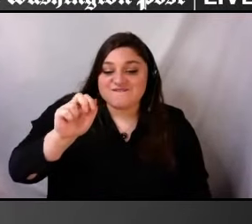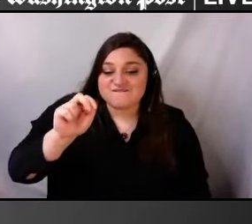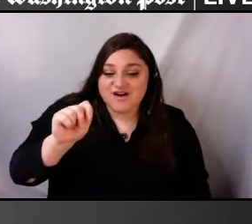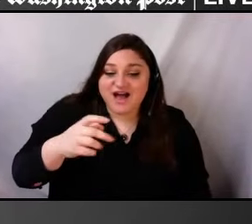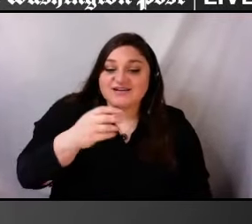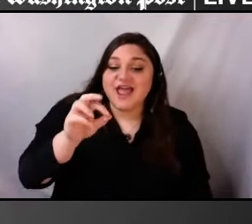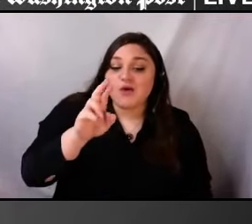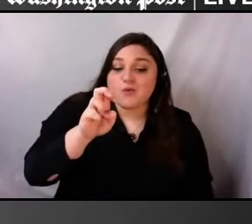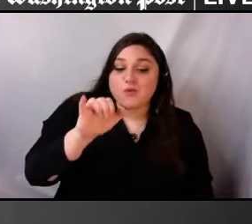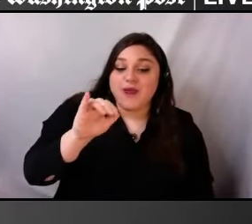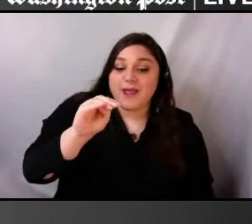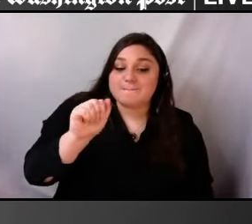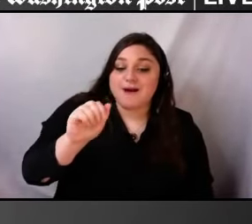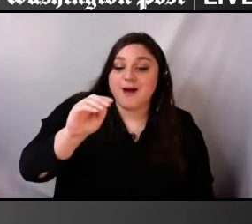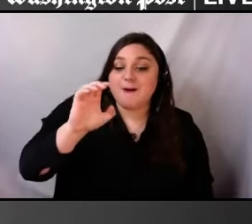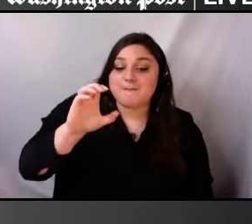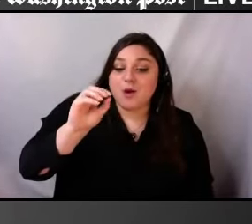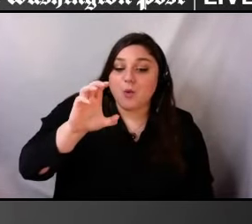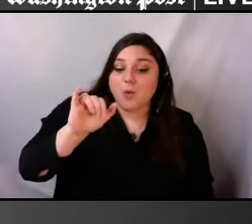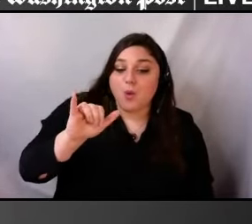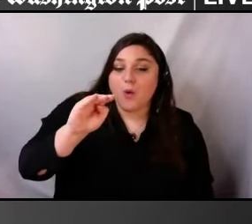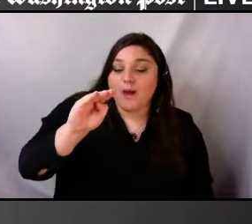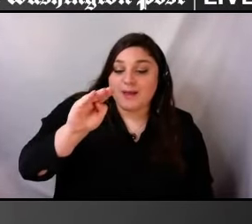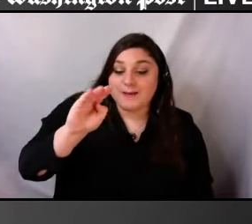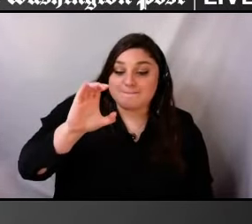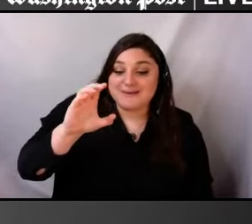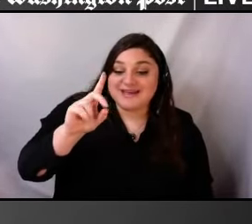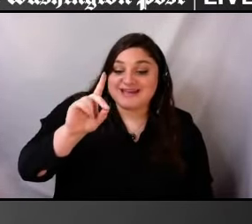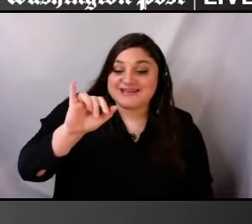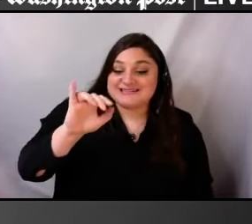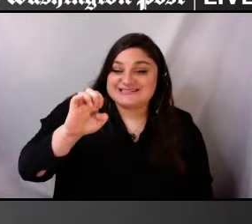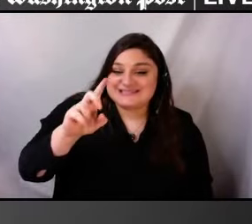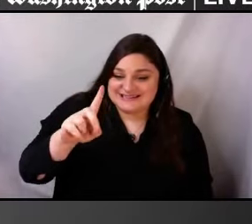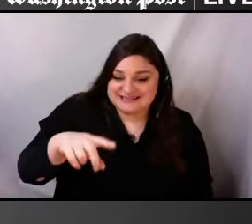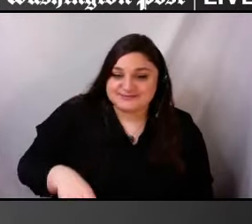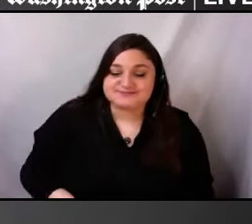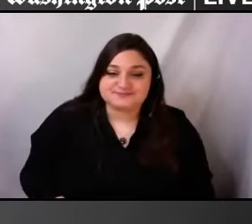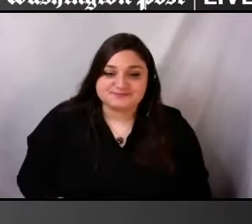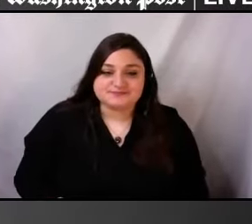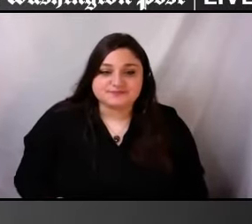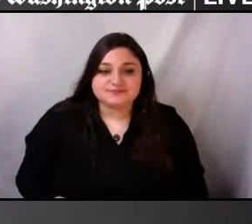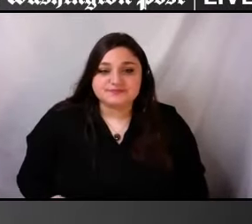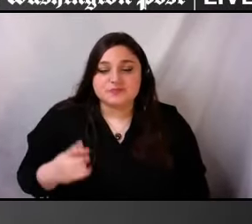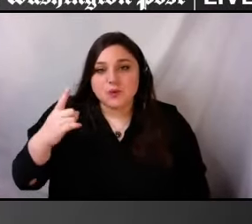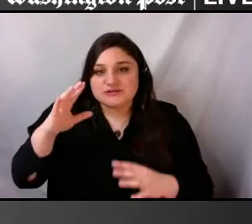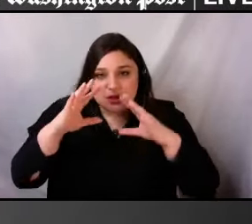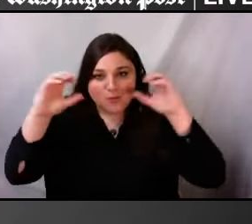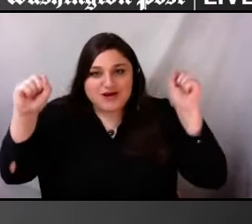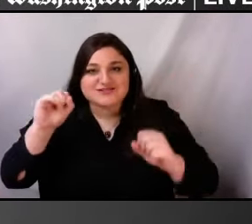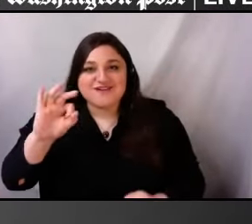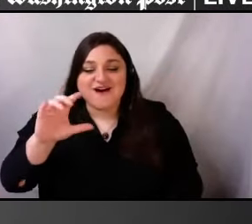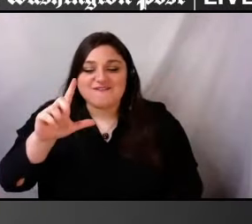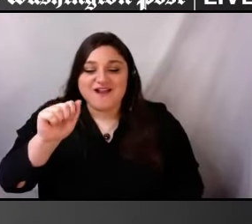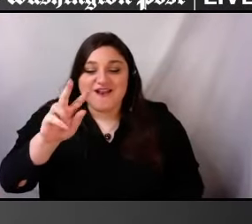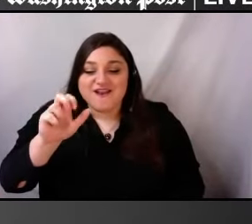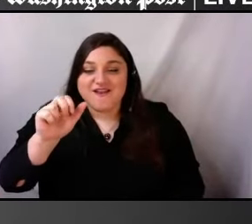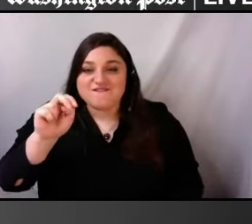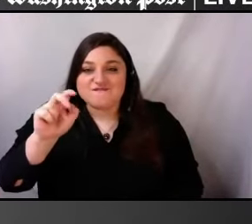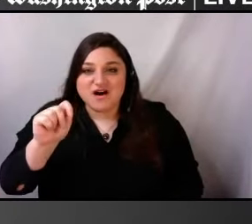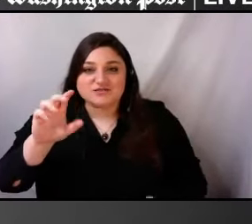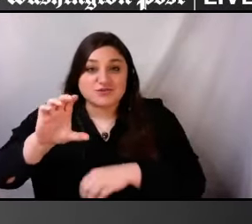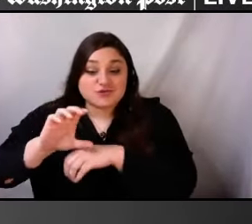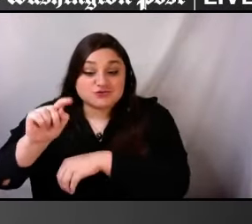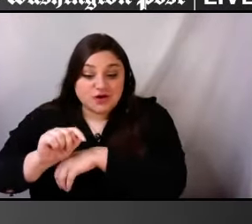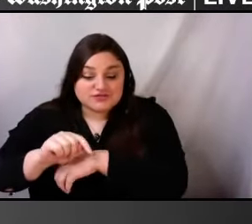Council on Independent Living. And Andrea Levant is the president of Levant Consulting. She was also an impact